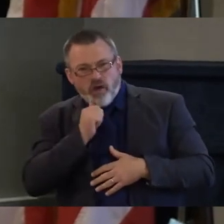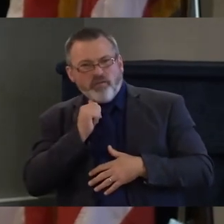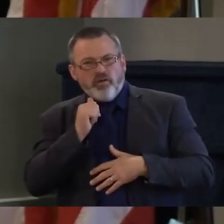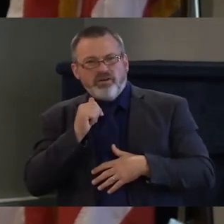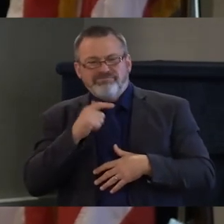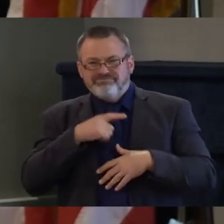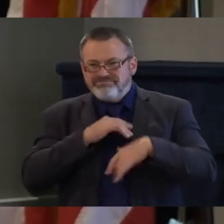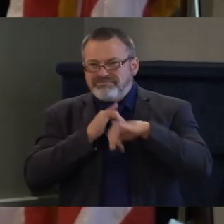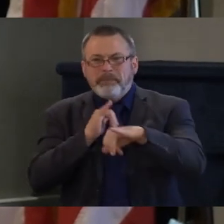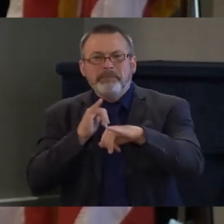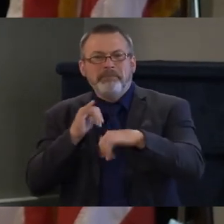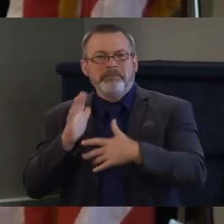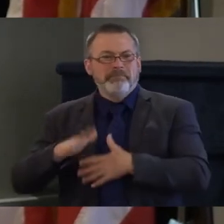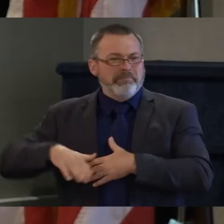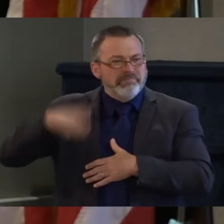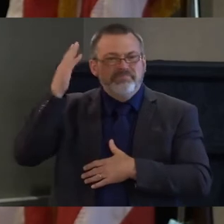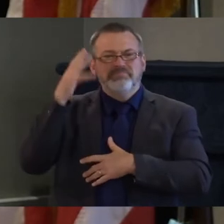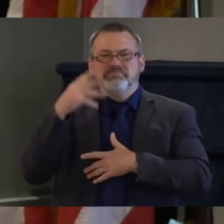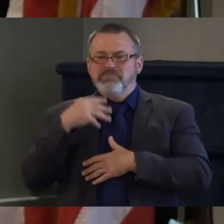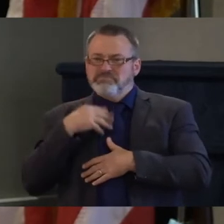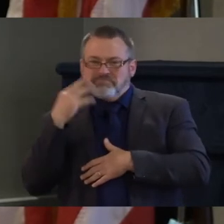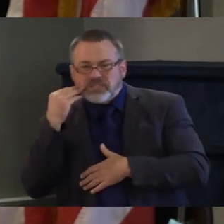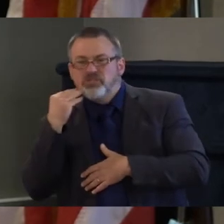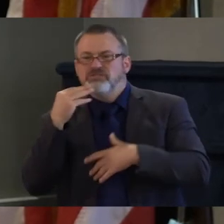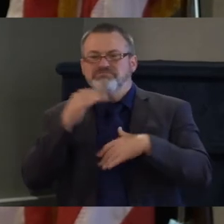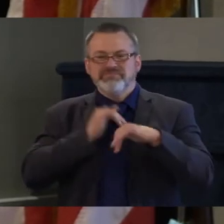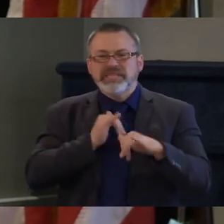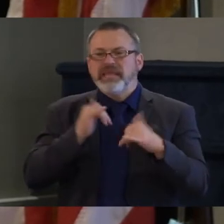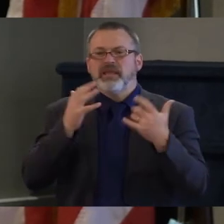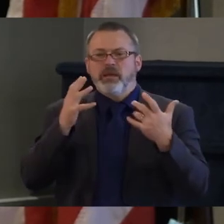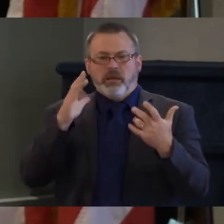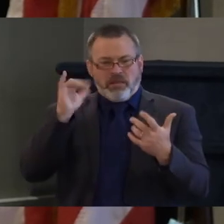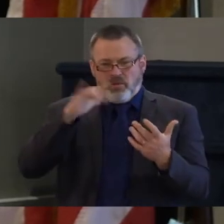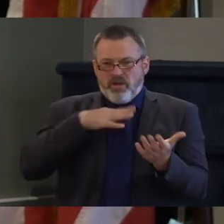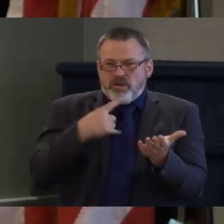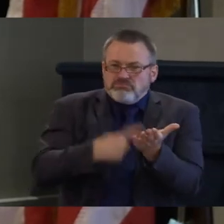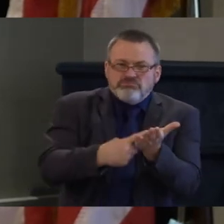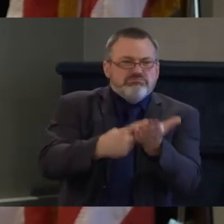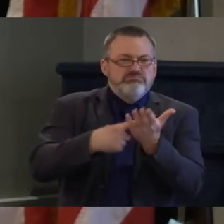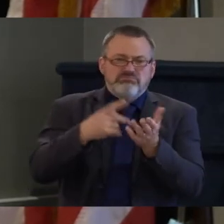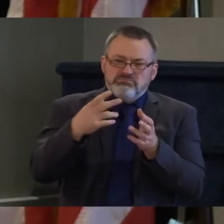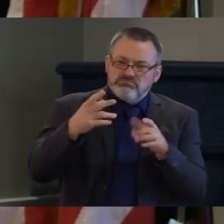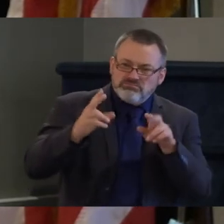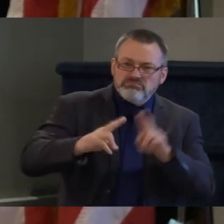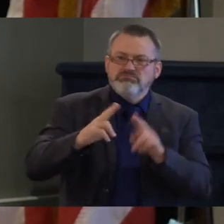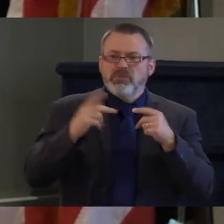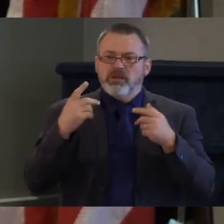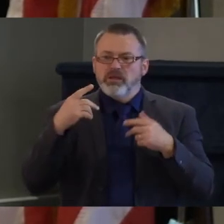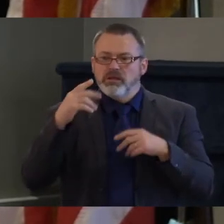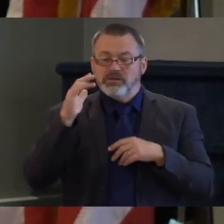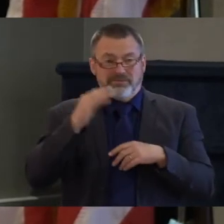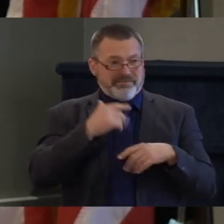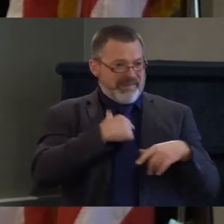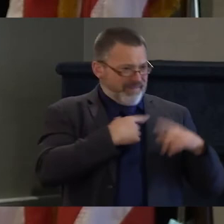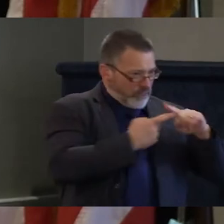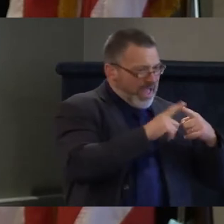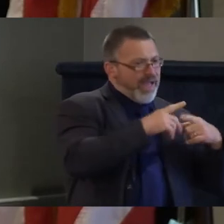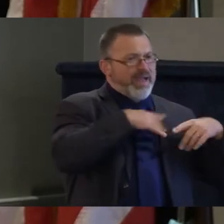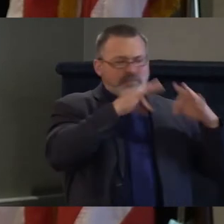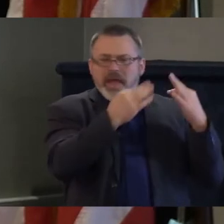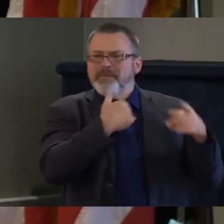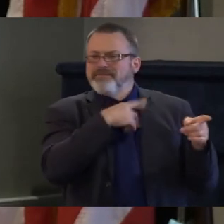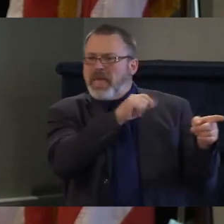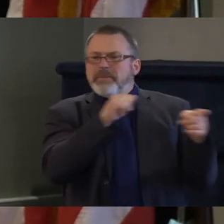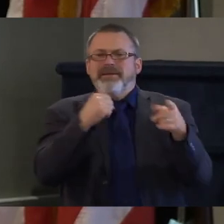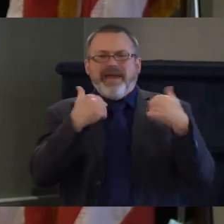state of vermont the i speak with constituents as i speak to my friends and my family and i hear what they are dealing with and